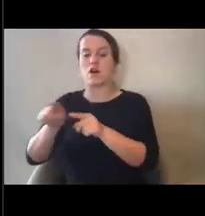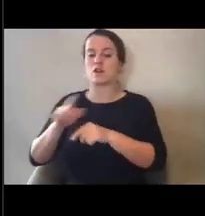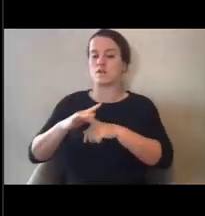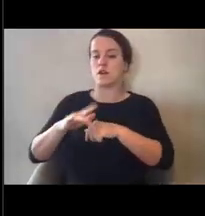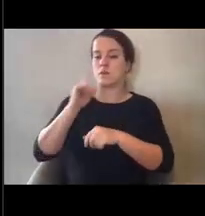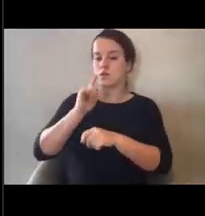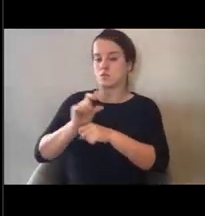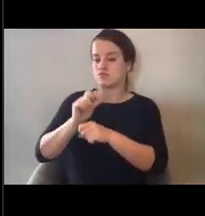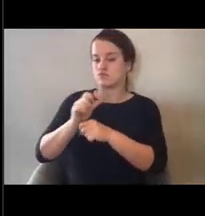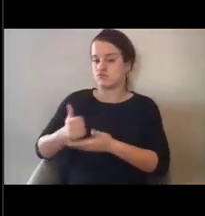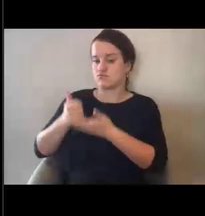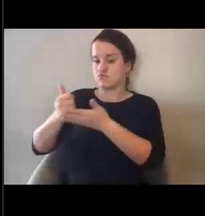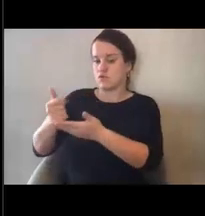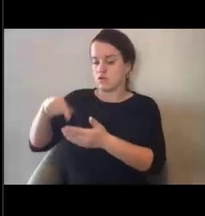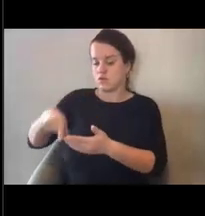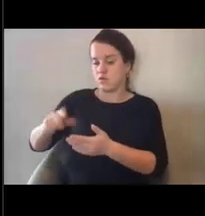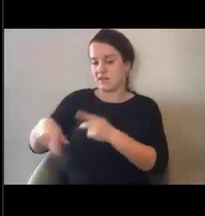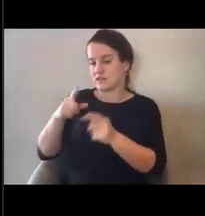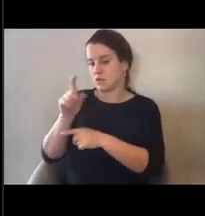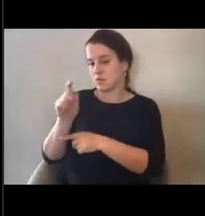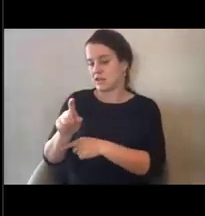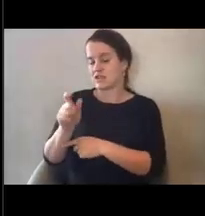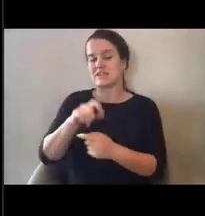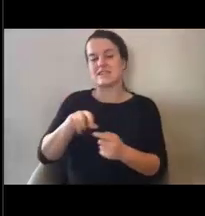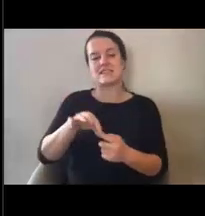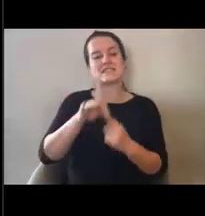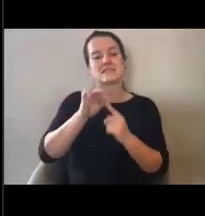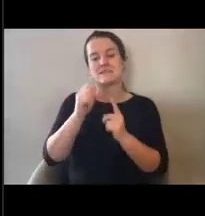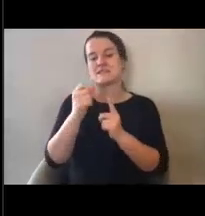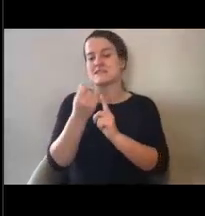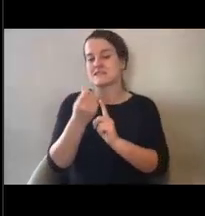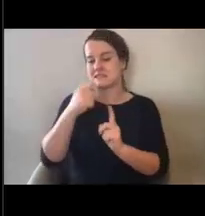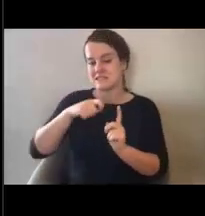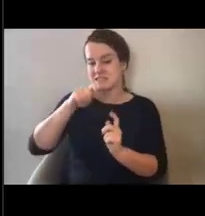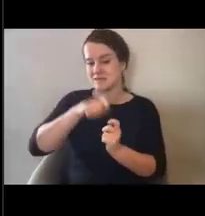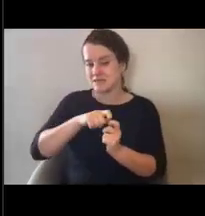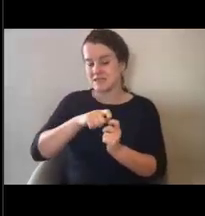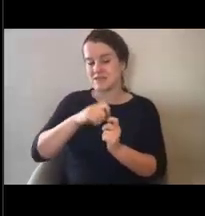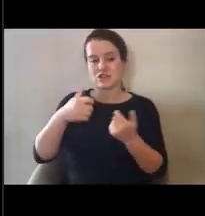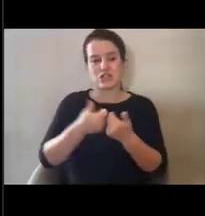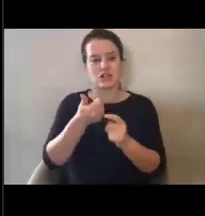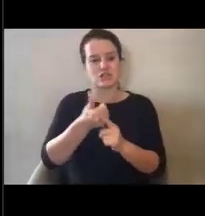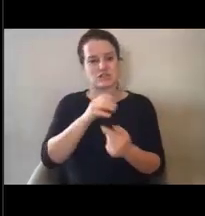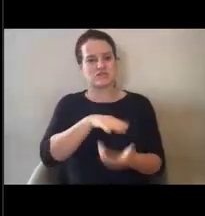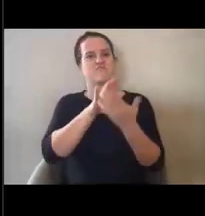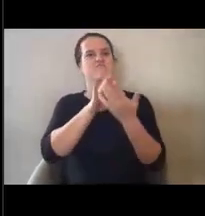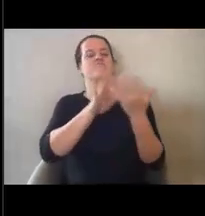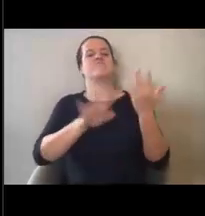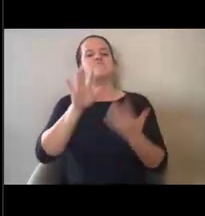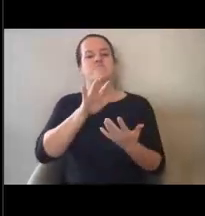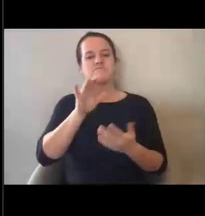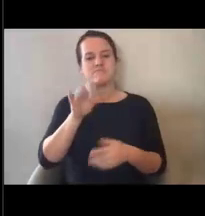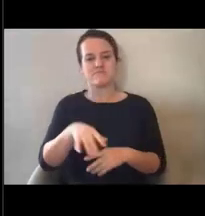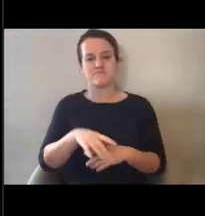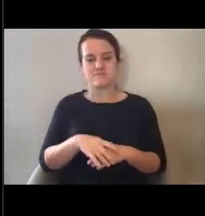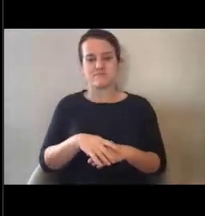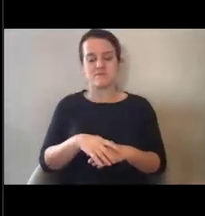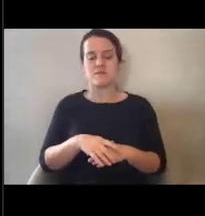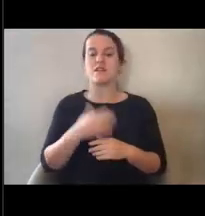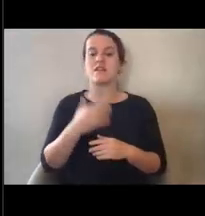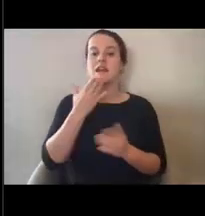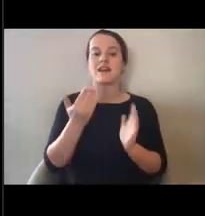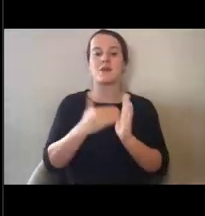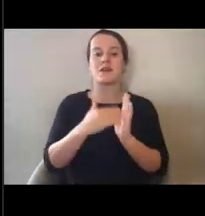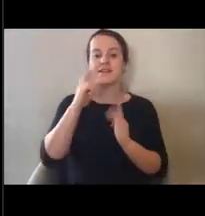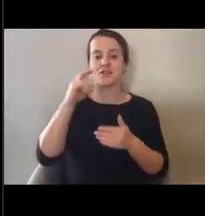through these questions and any specific circumstances or challenges you may be facing. Thank you again for joining